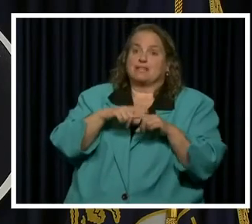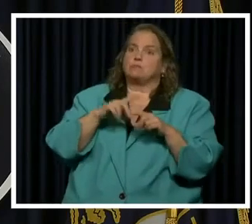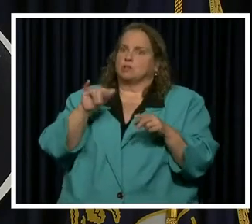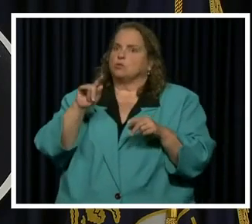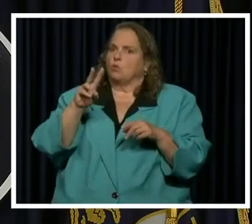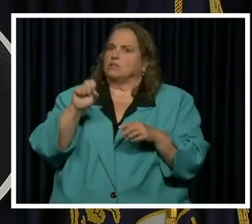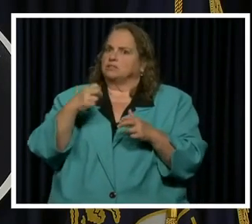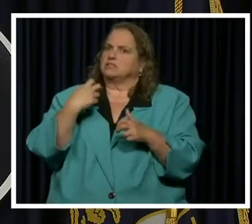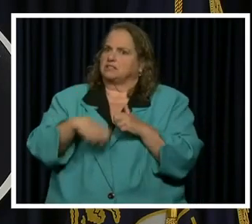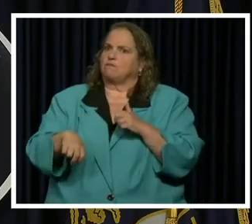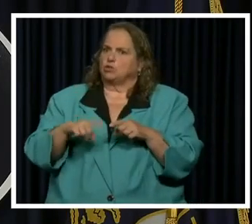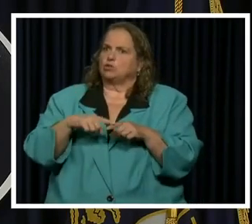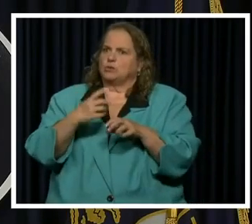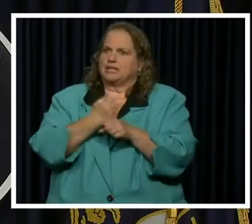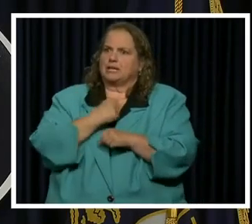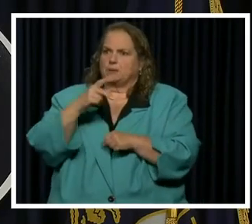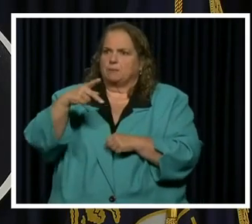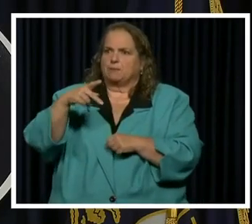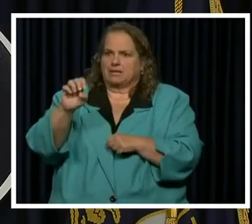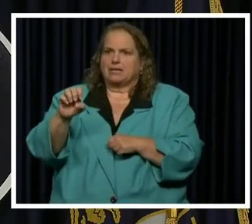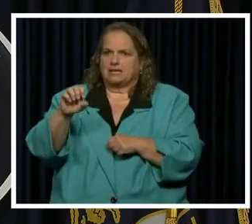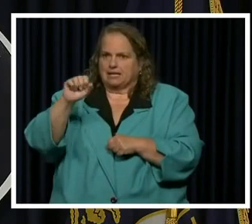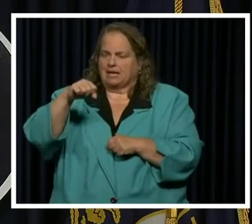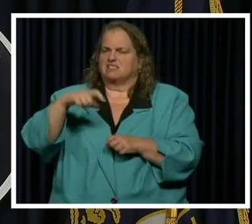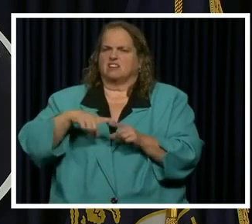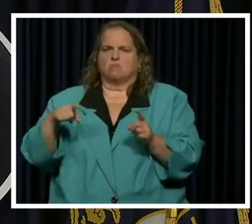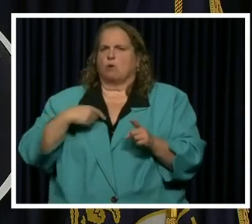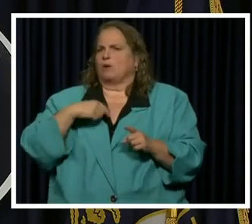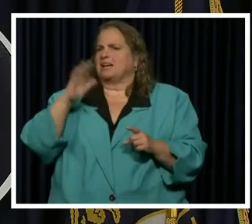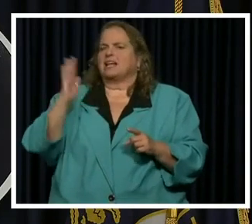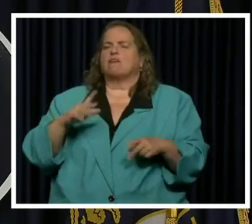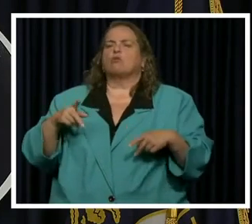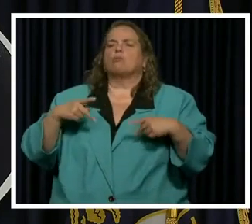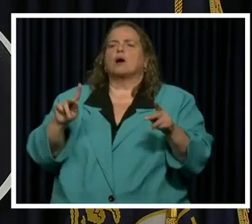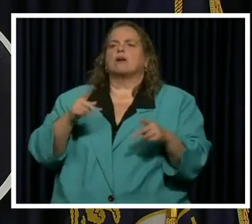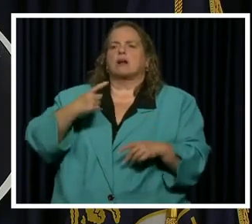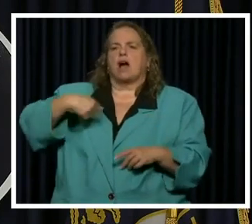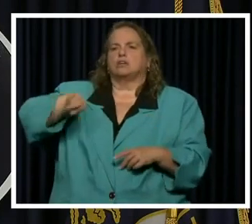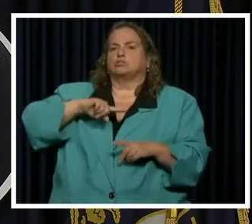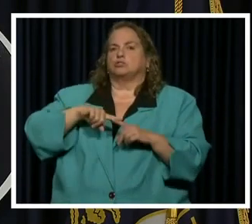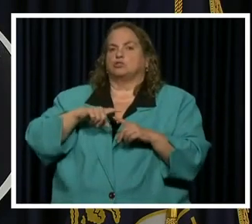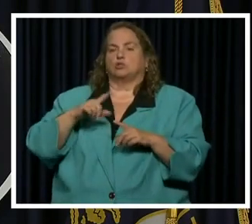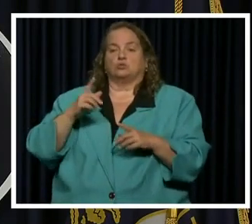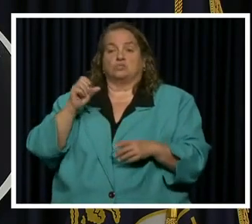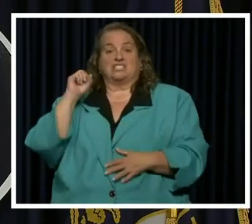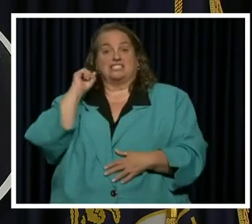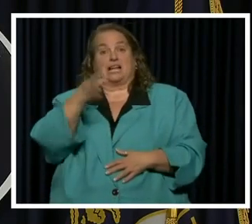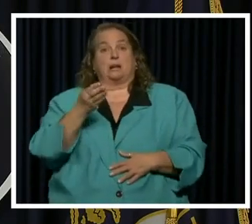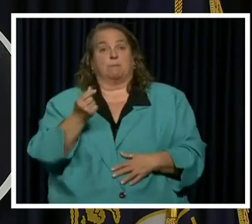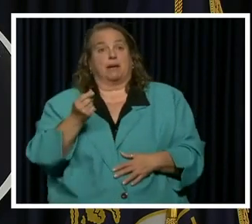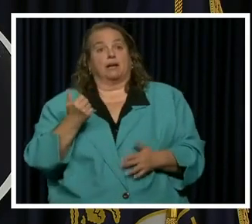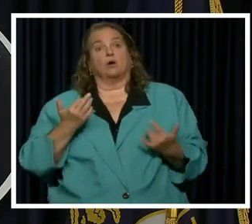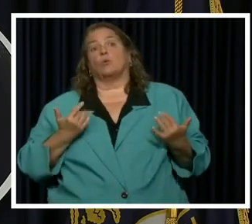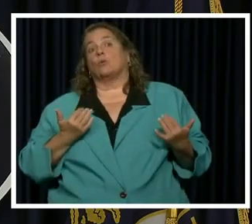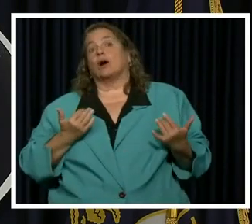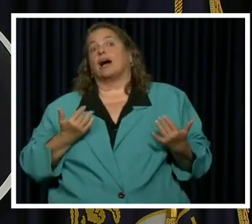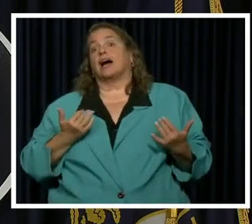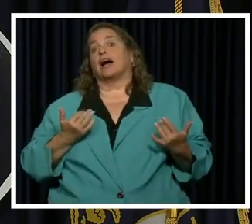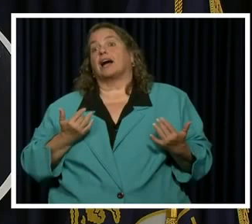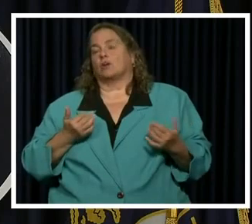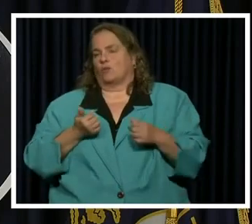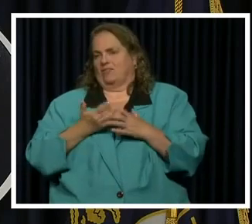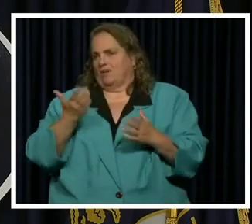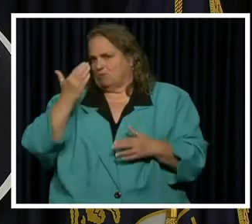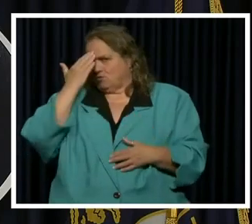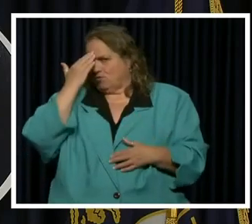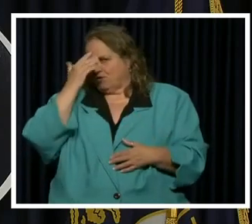tough to get PPE, but we would never allow us to simply send money out to a group without